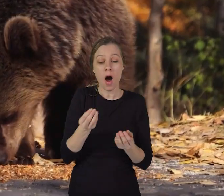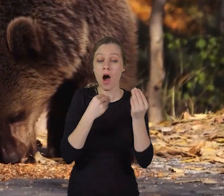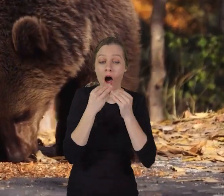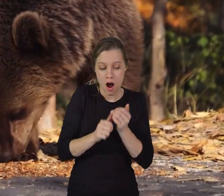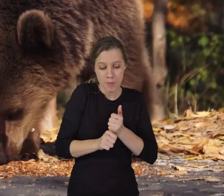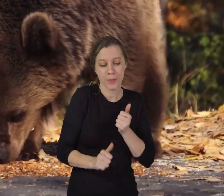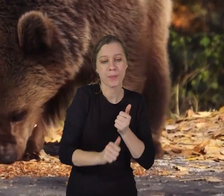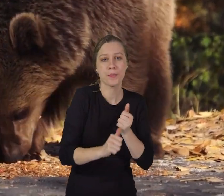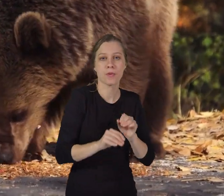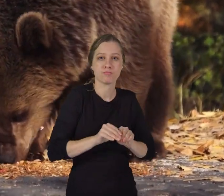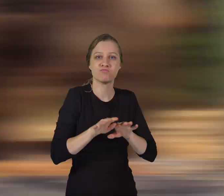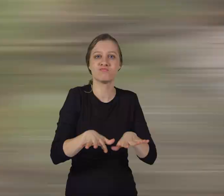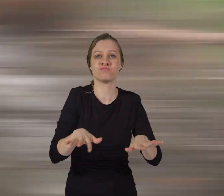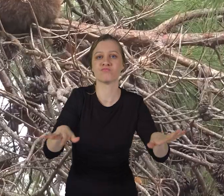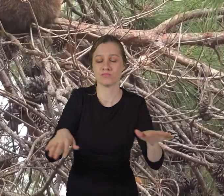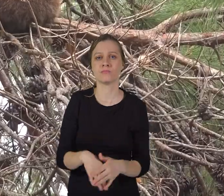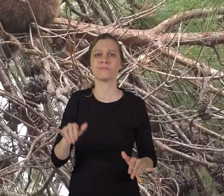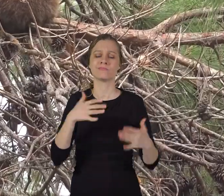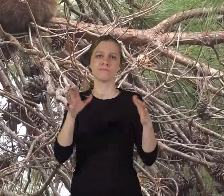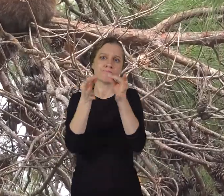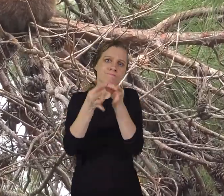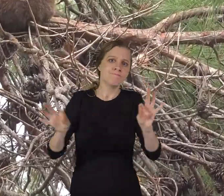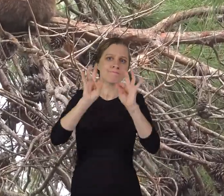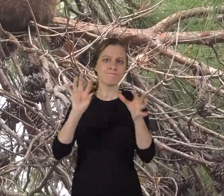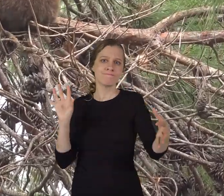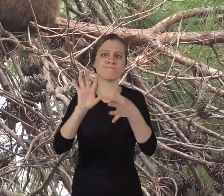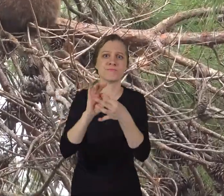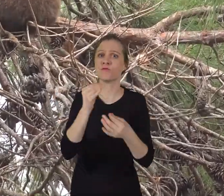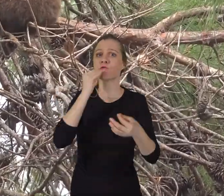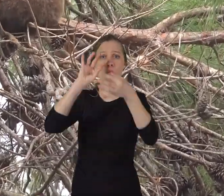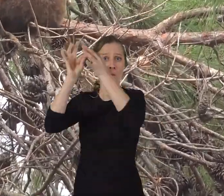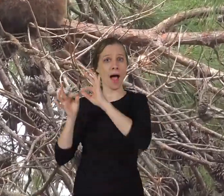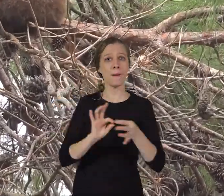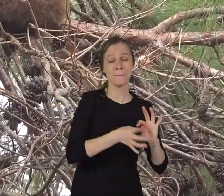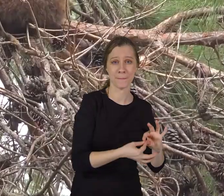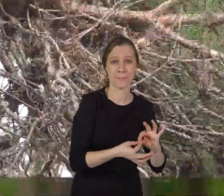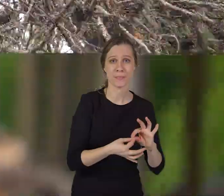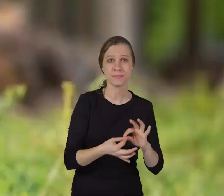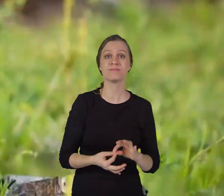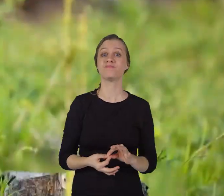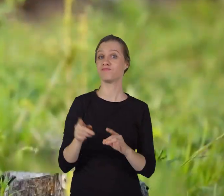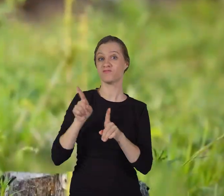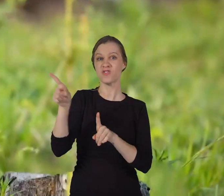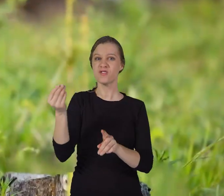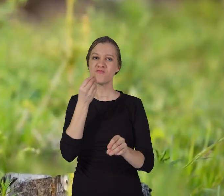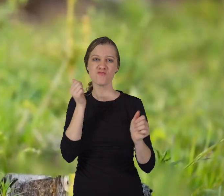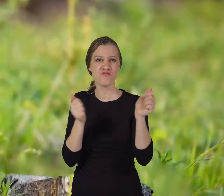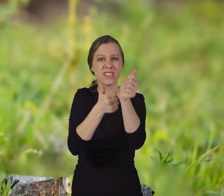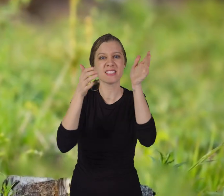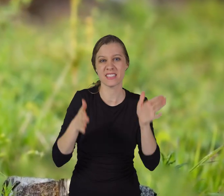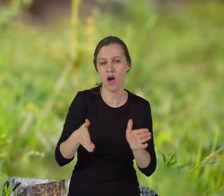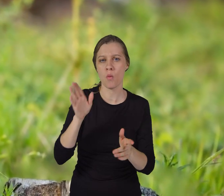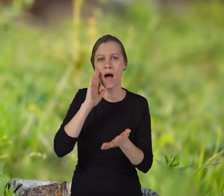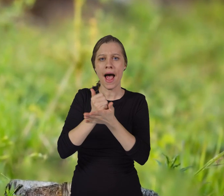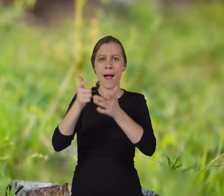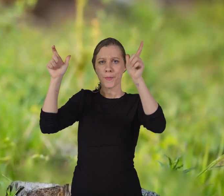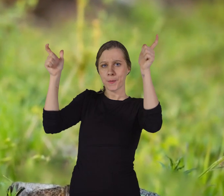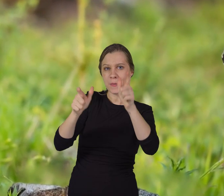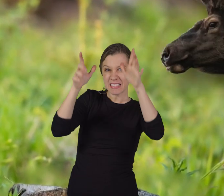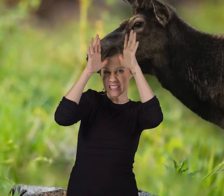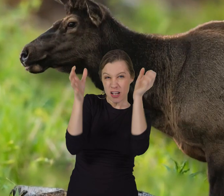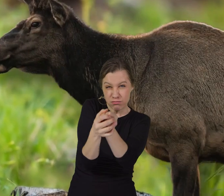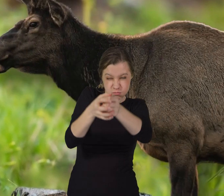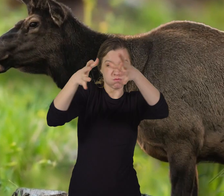come out in their droppings. They are also essential links in the food web. As predators, bears help